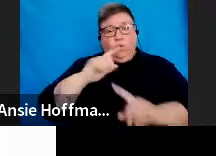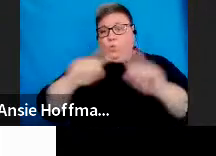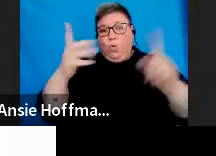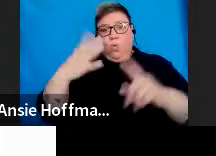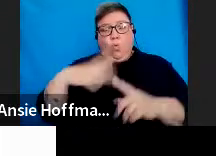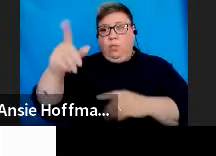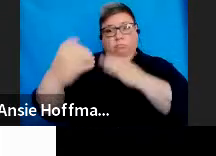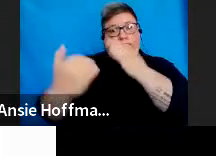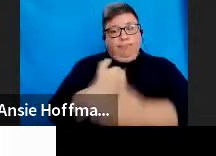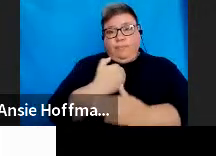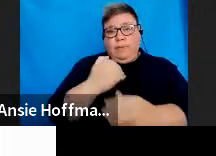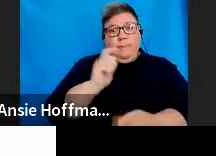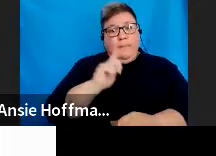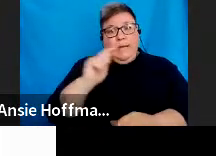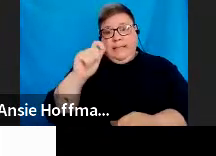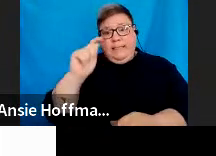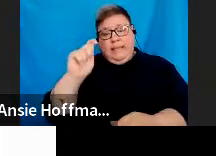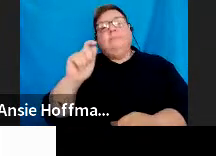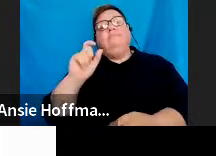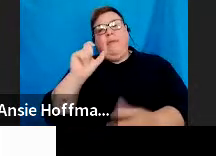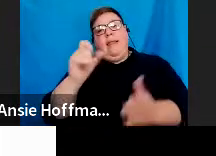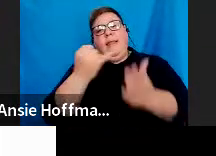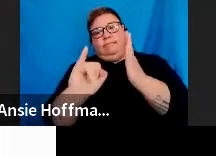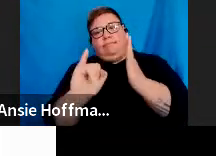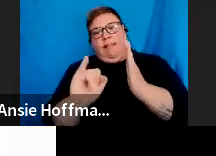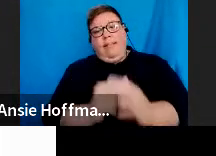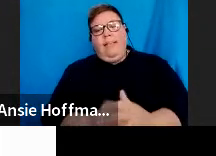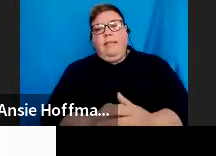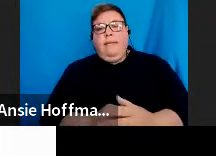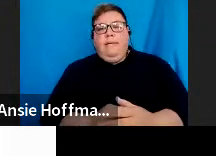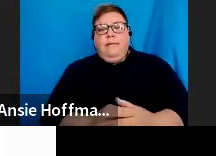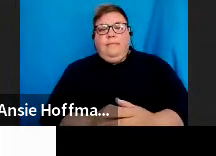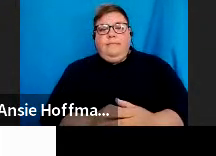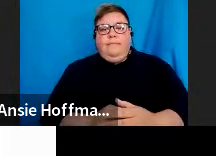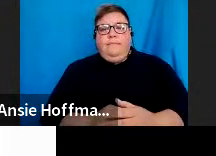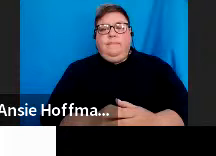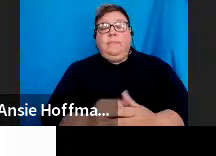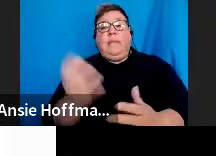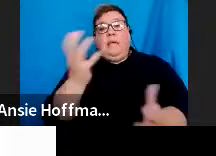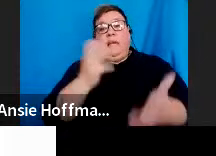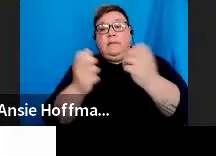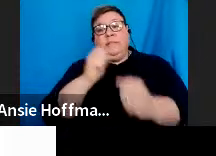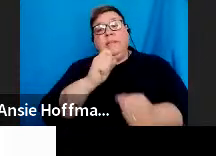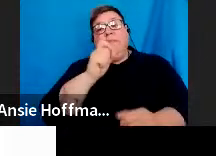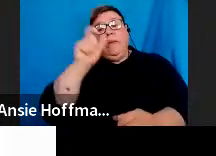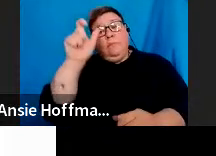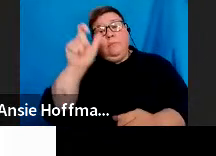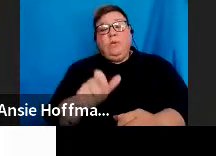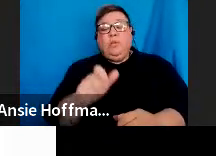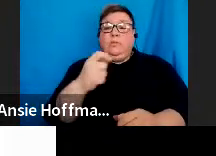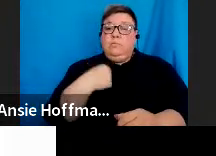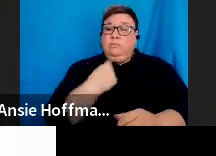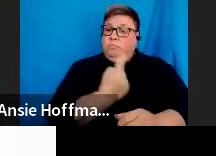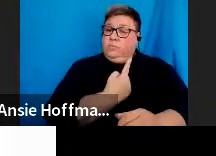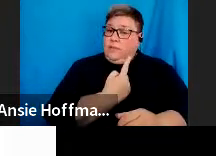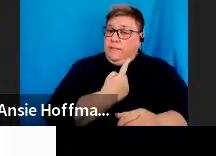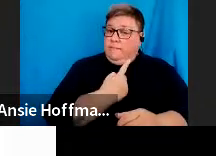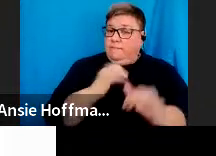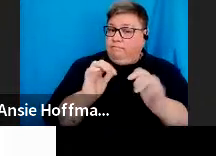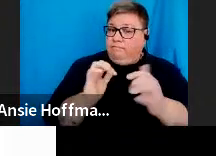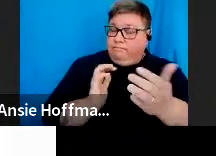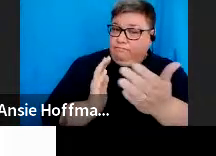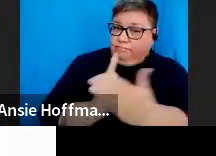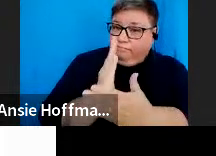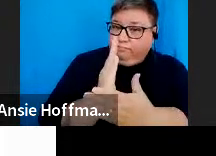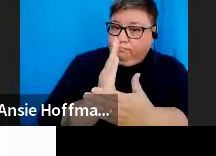removed from your profile. The receiving user that is yourself as the requester will access, I mean,